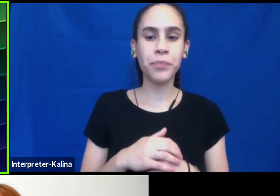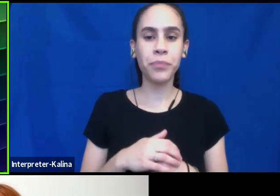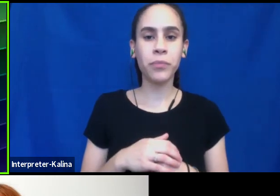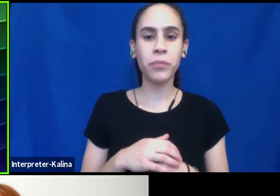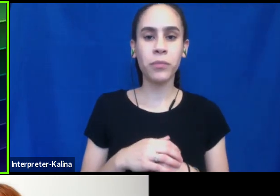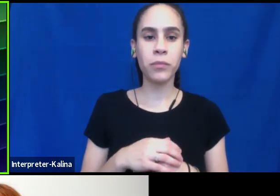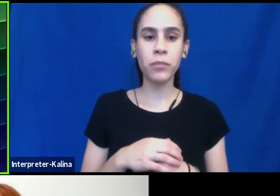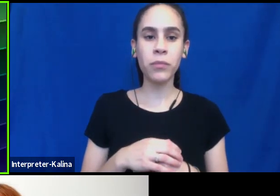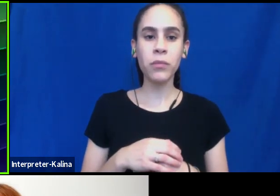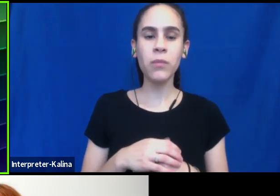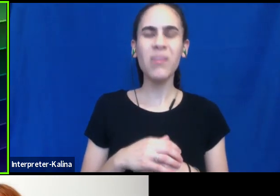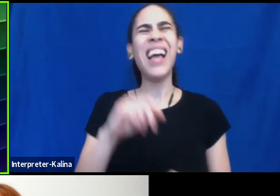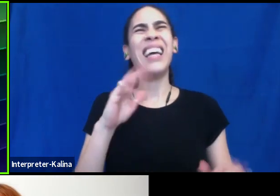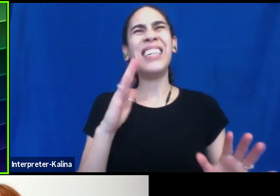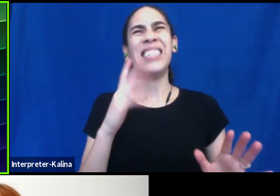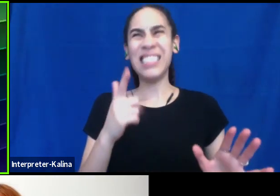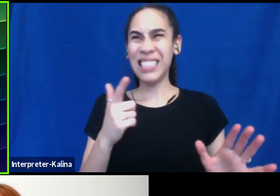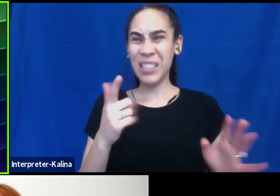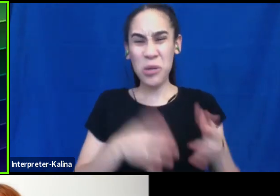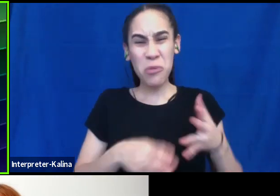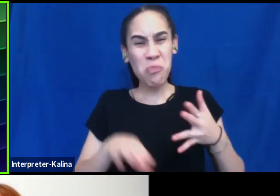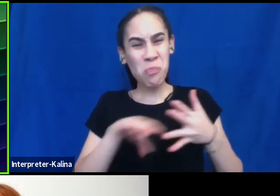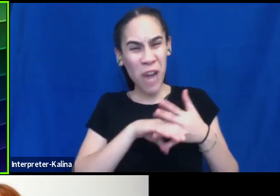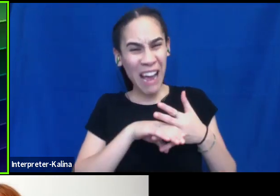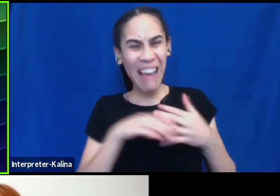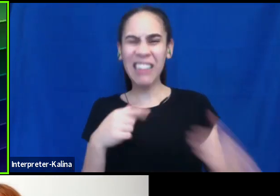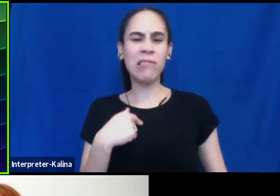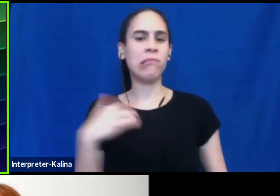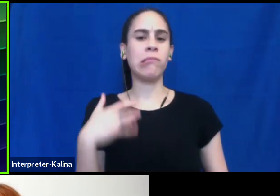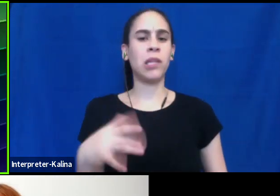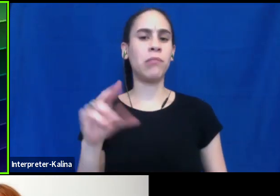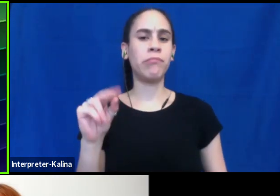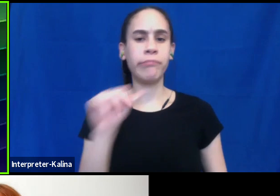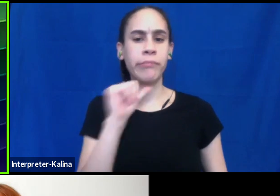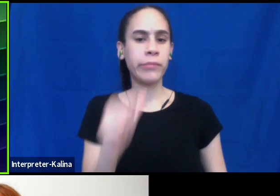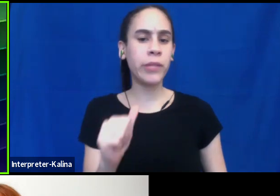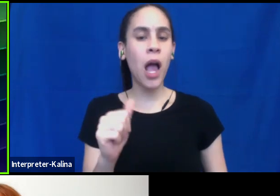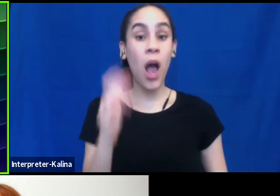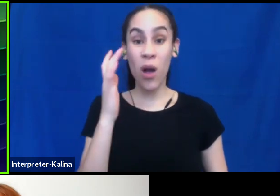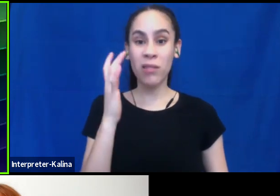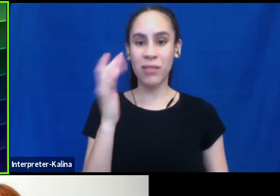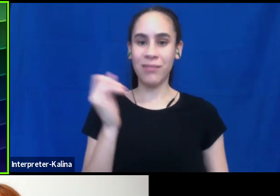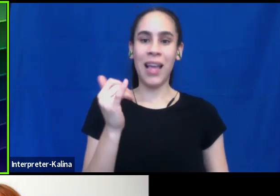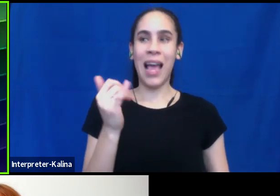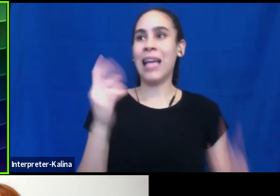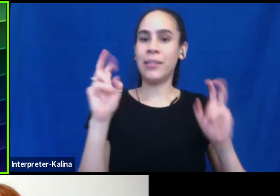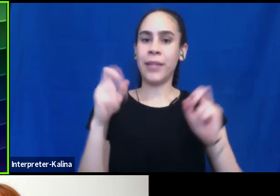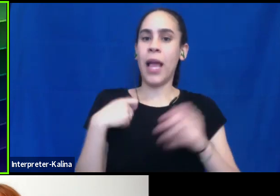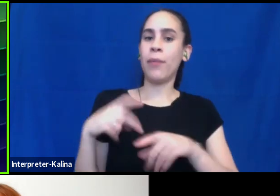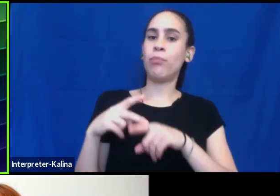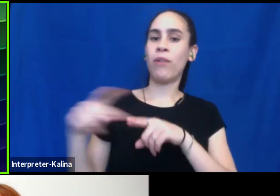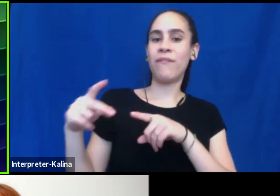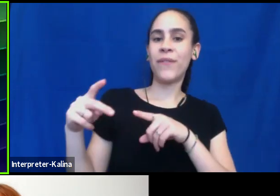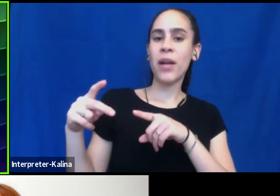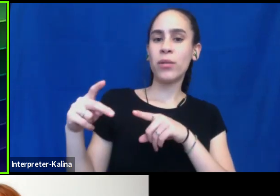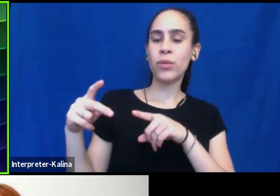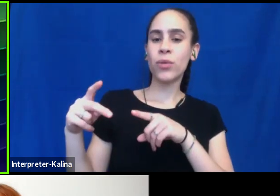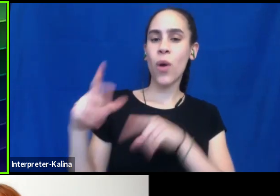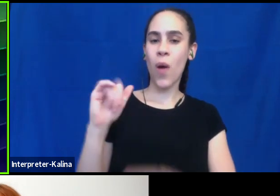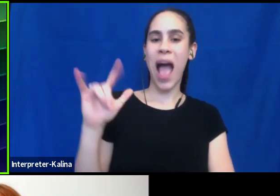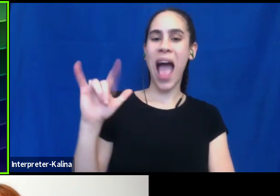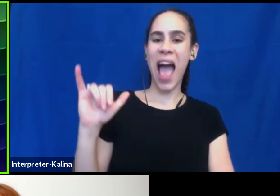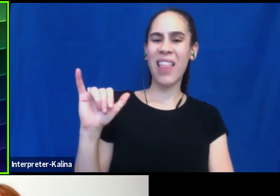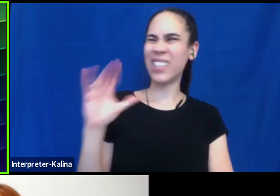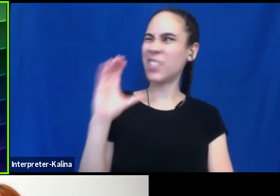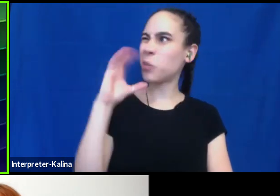I don't tend to take a break if you will, in some ways, because as I said, I'm like, I'm, I'm like a professional ally, which is kind of weird. Like not too many people say that,